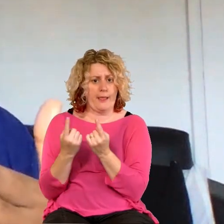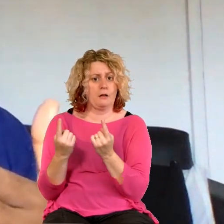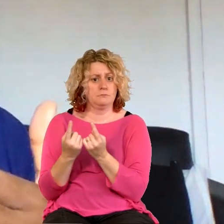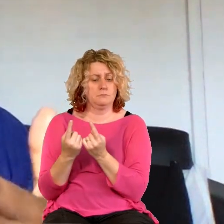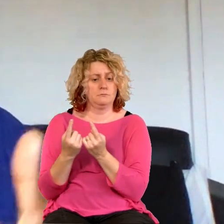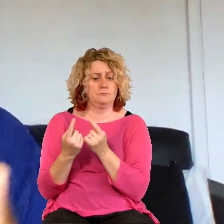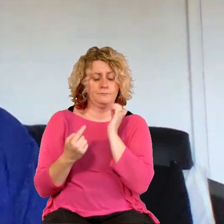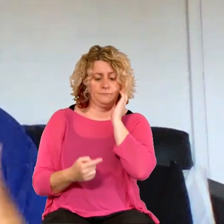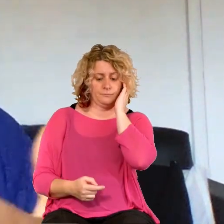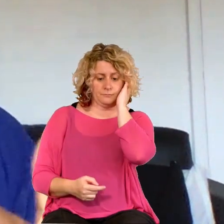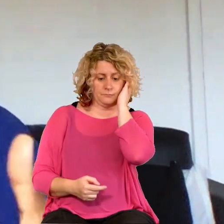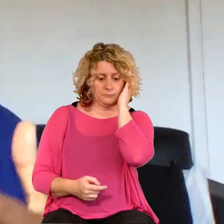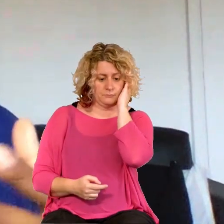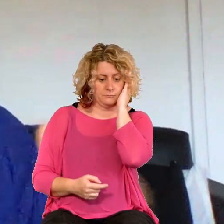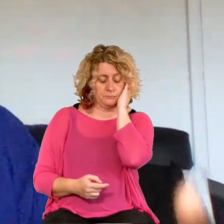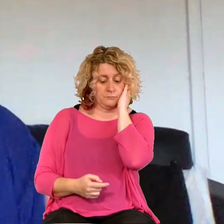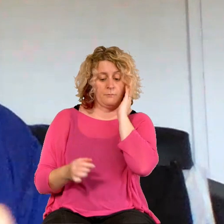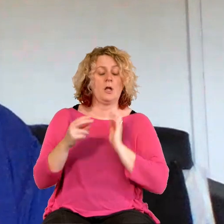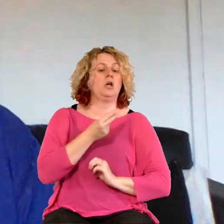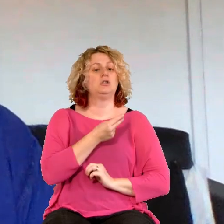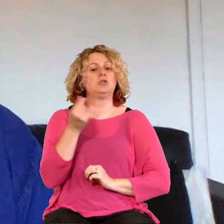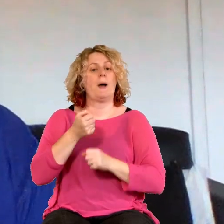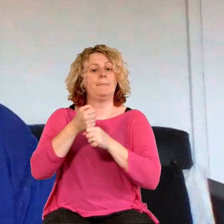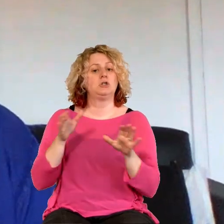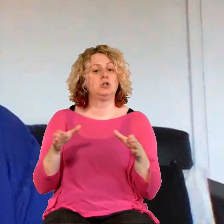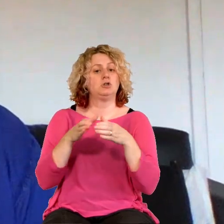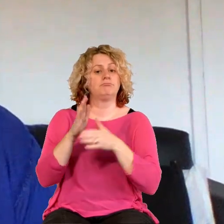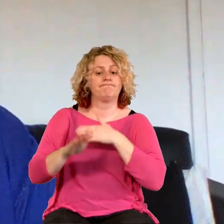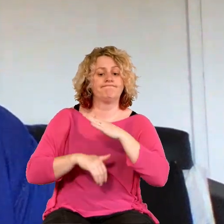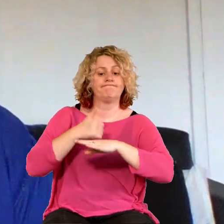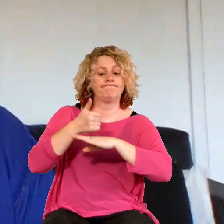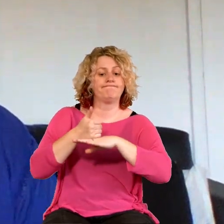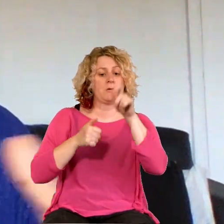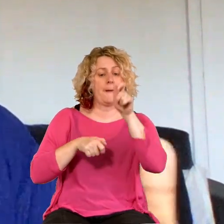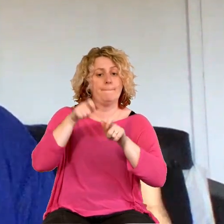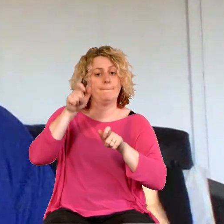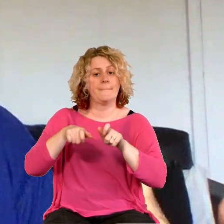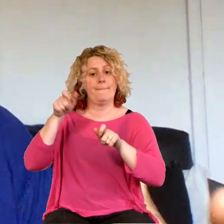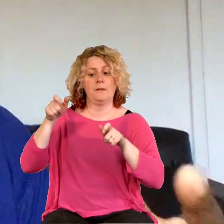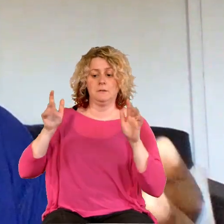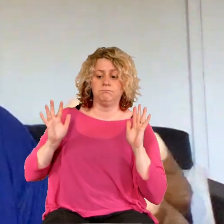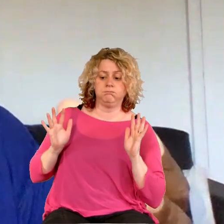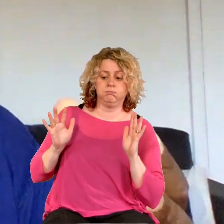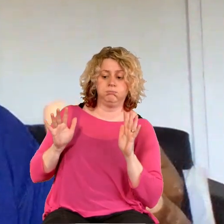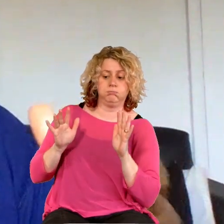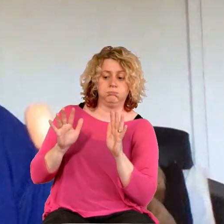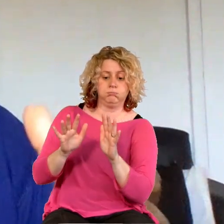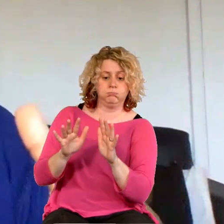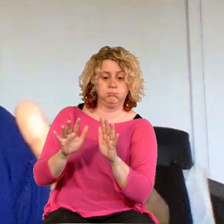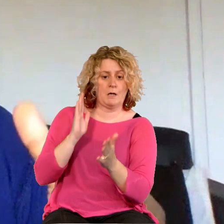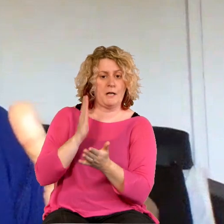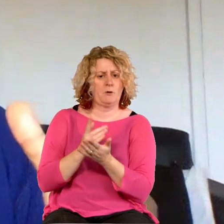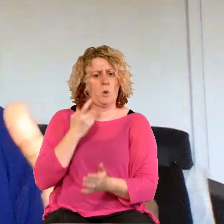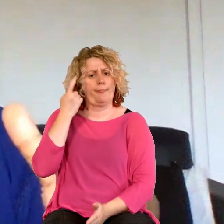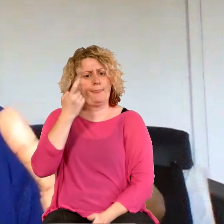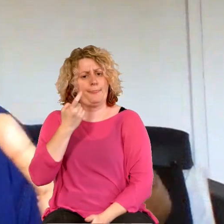reestablishing physical gatherings, there's going to be the consideration of, you know, what